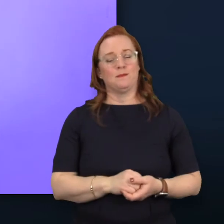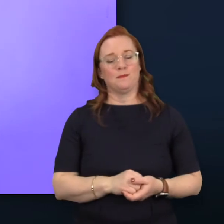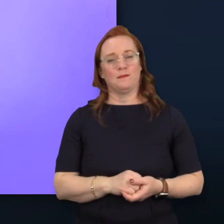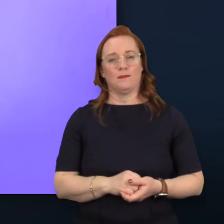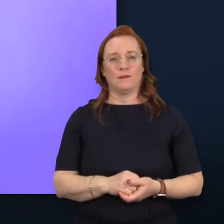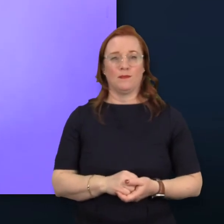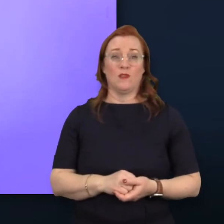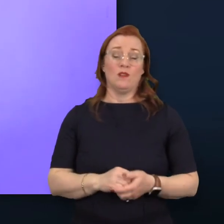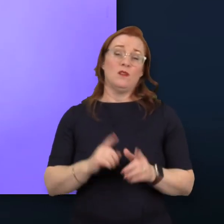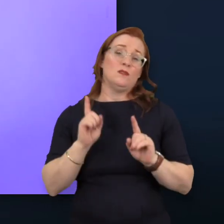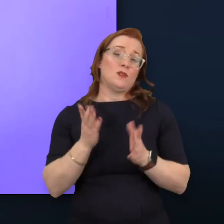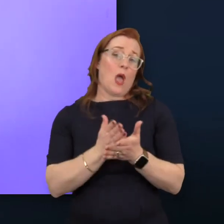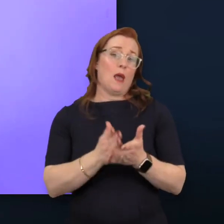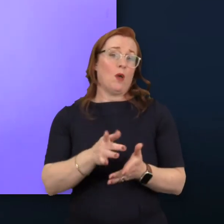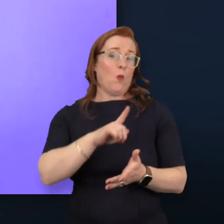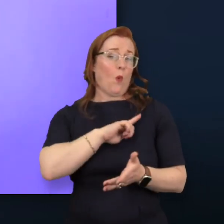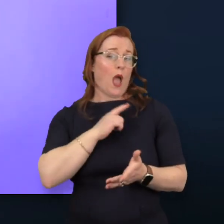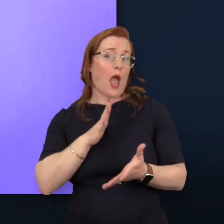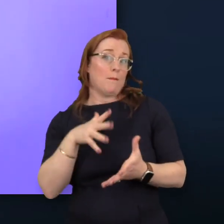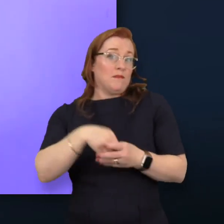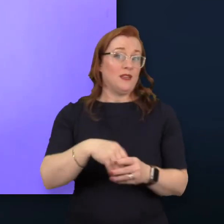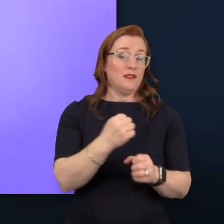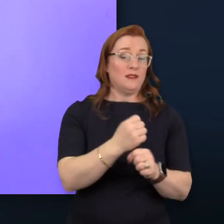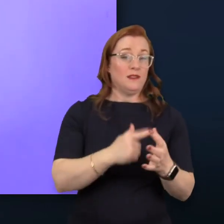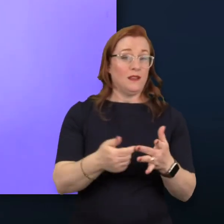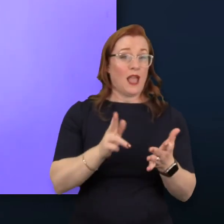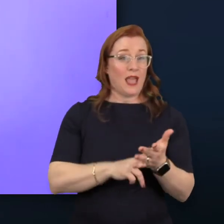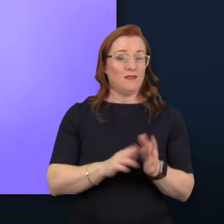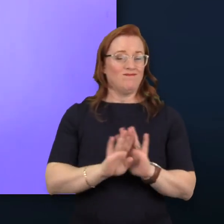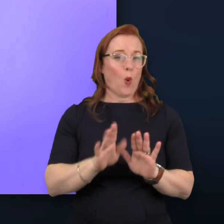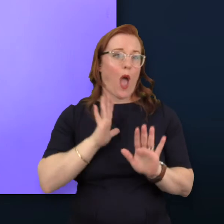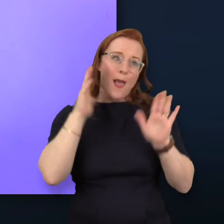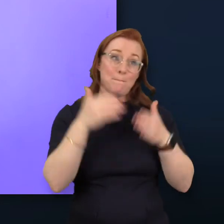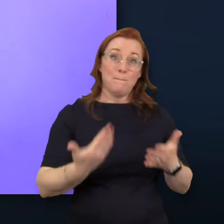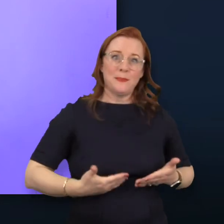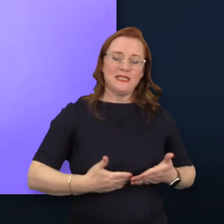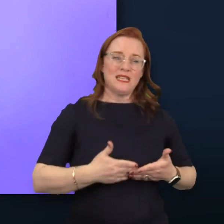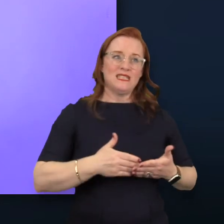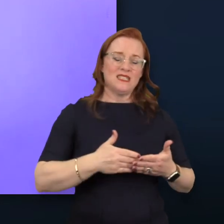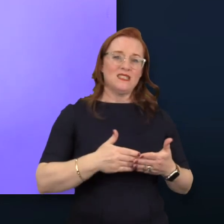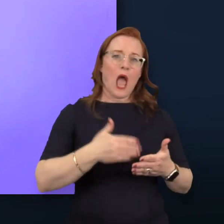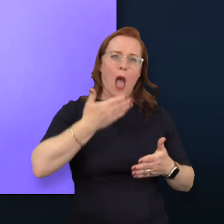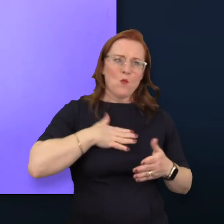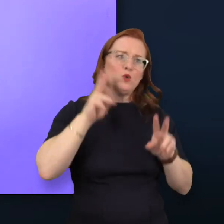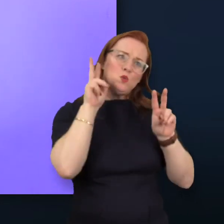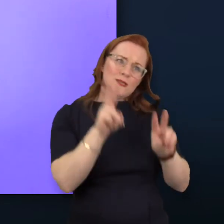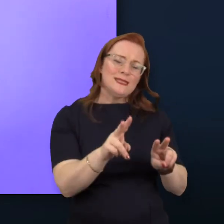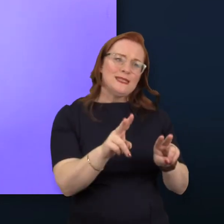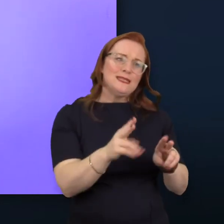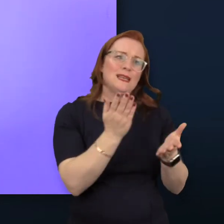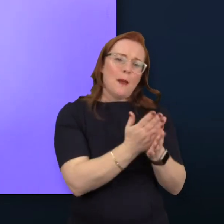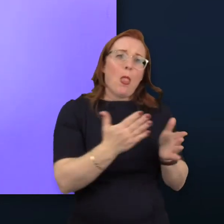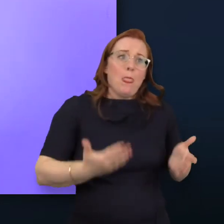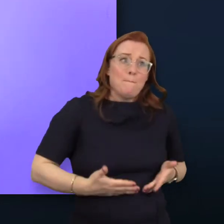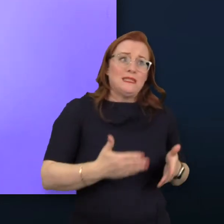that wasn't actually what got me going. I'm a businessman. I wanted to see the commercial